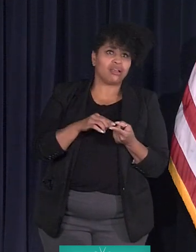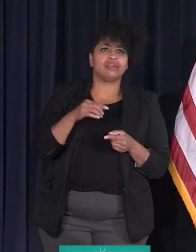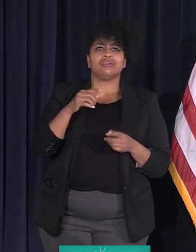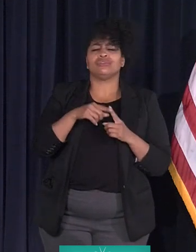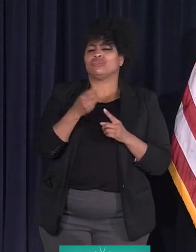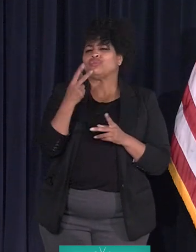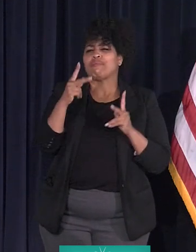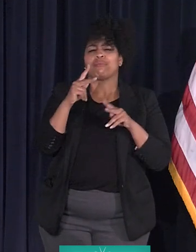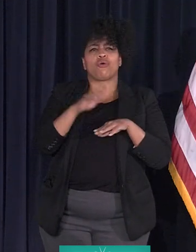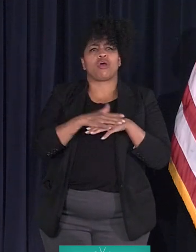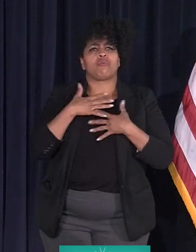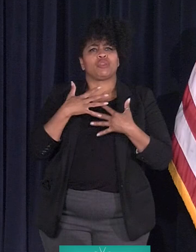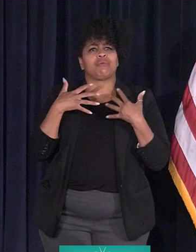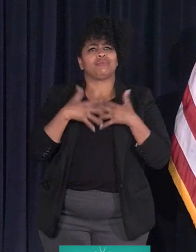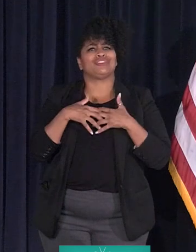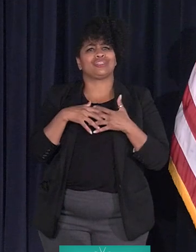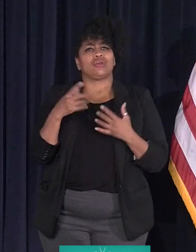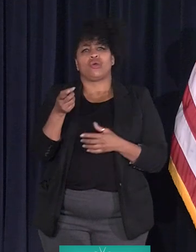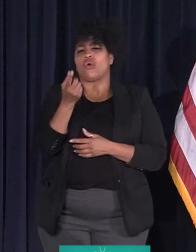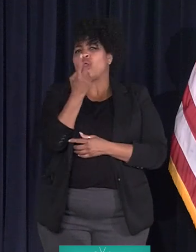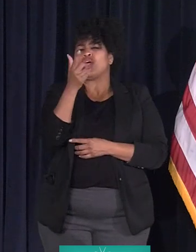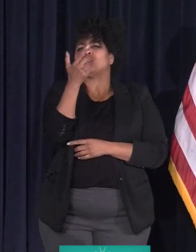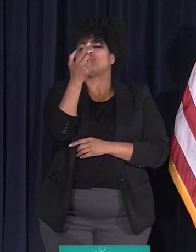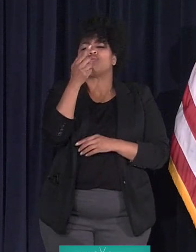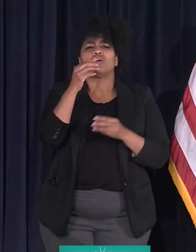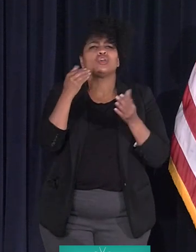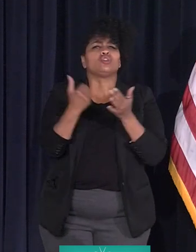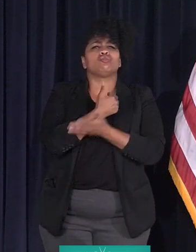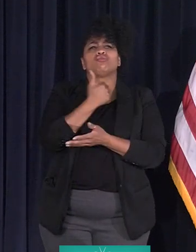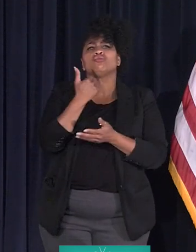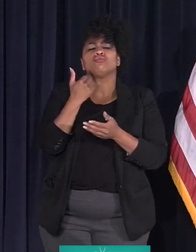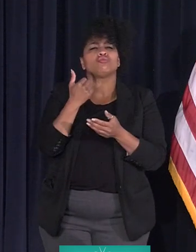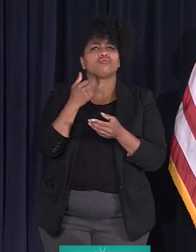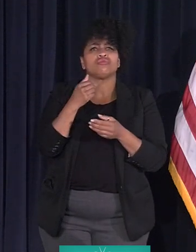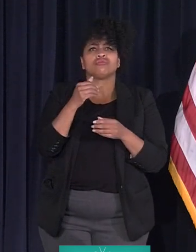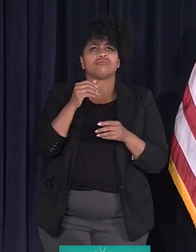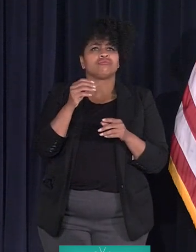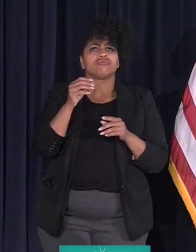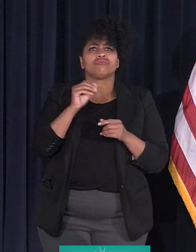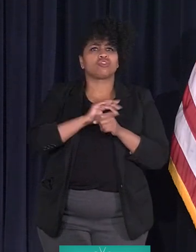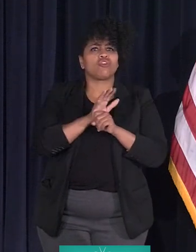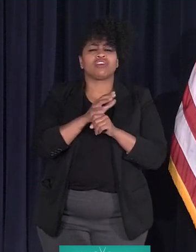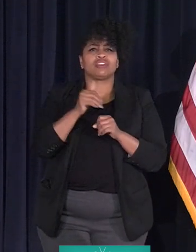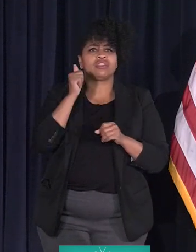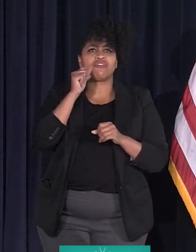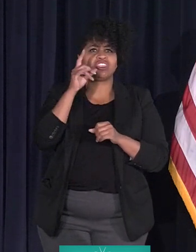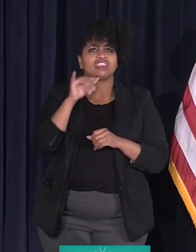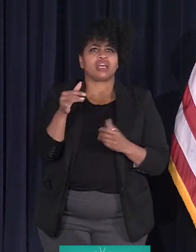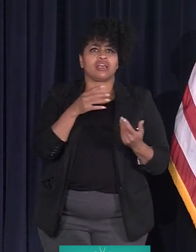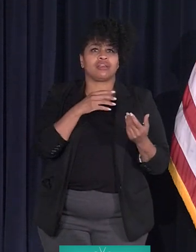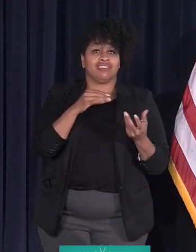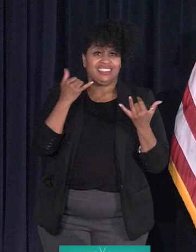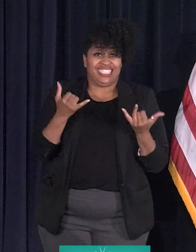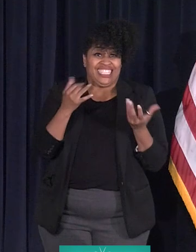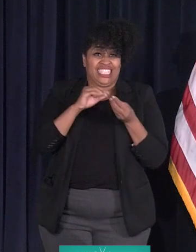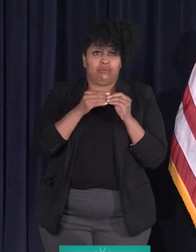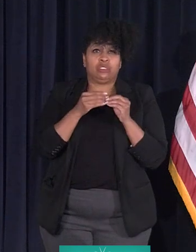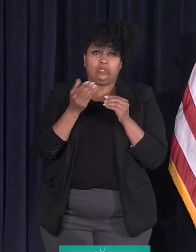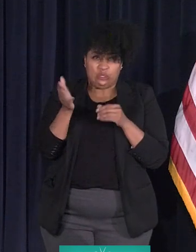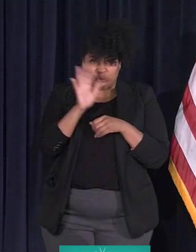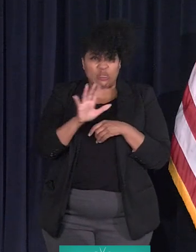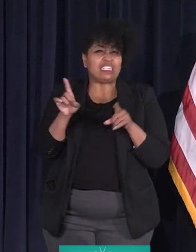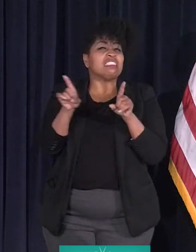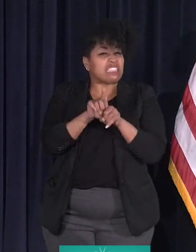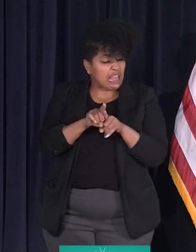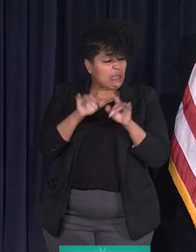on events and only 21 new cases a day. Today's numbers were still about the same level in the hospital.